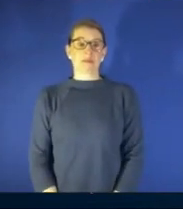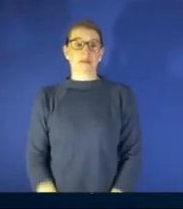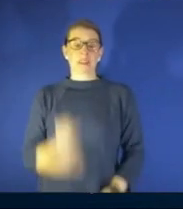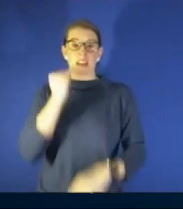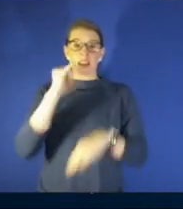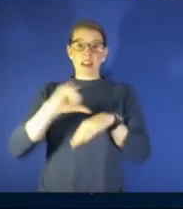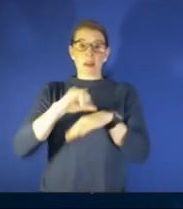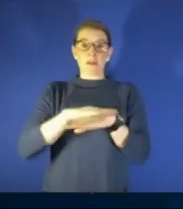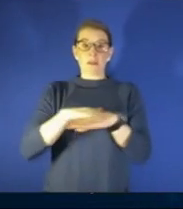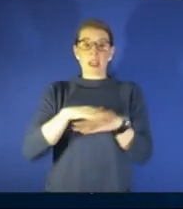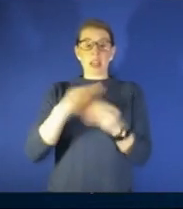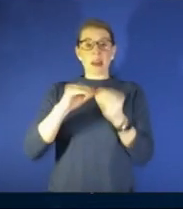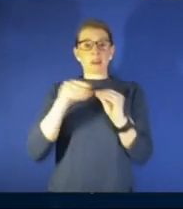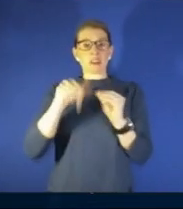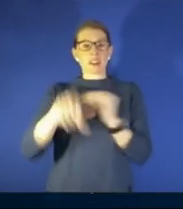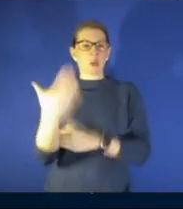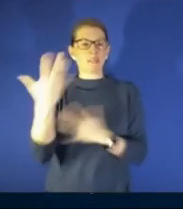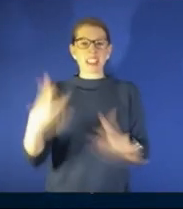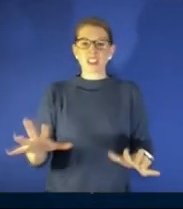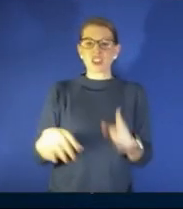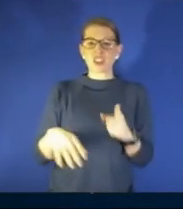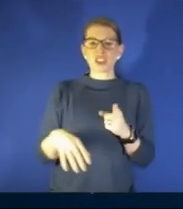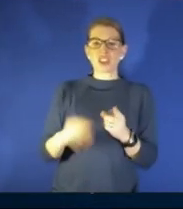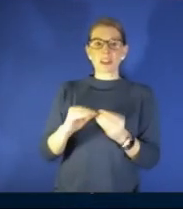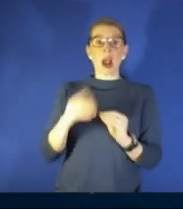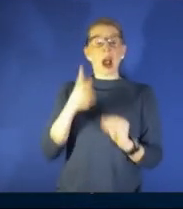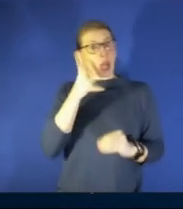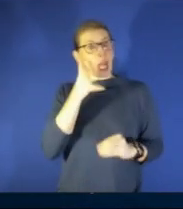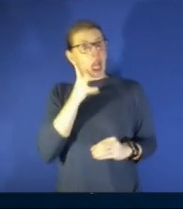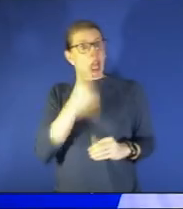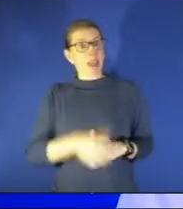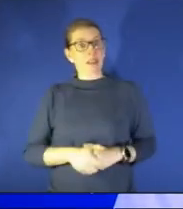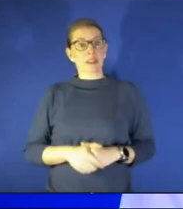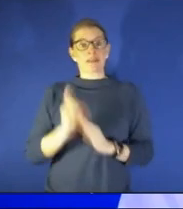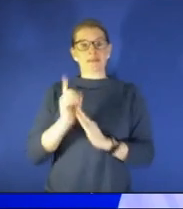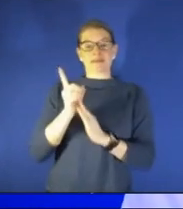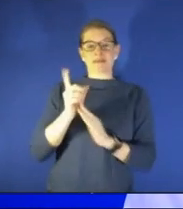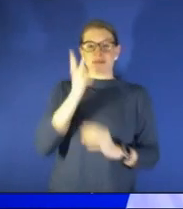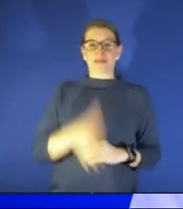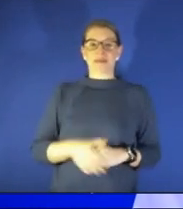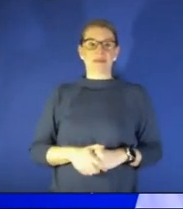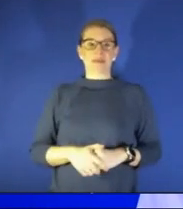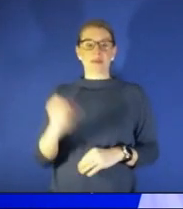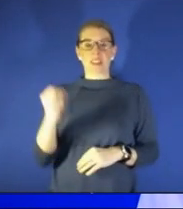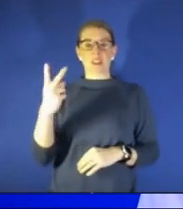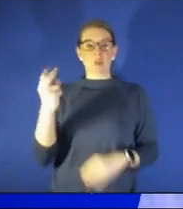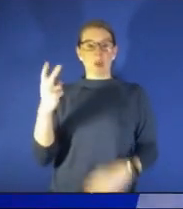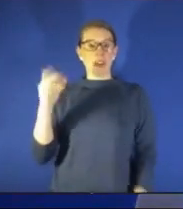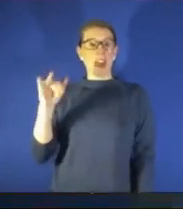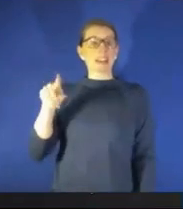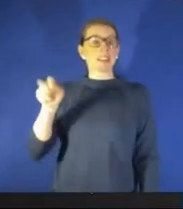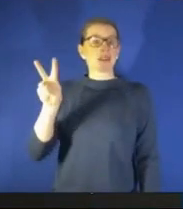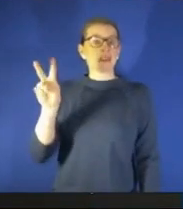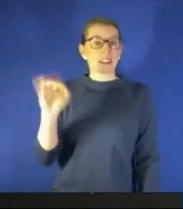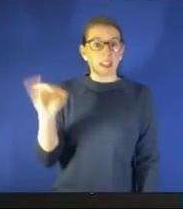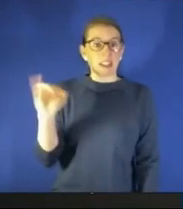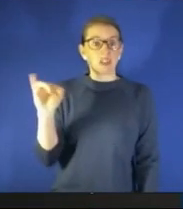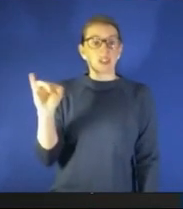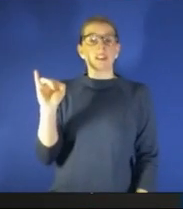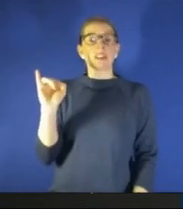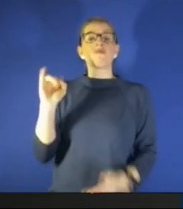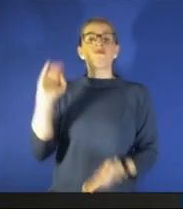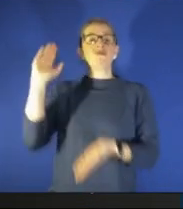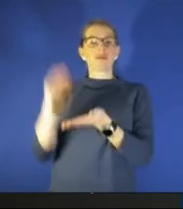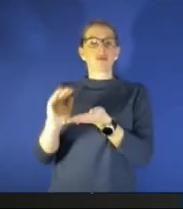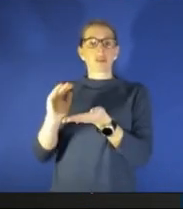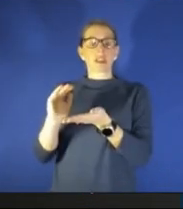i was looking down at my notes i will okay yeah so we have uh 12 active infections so uh down a little bit we have been hanging in